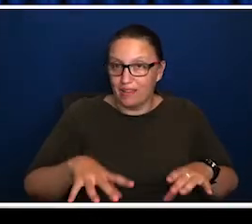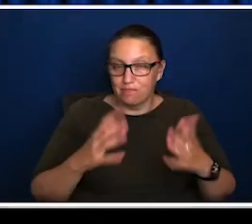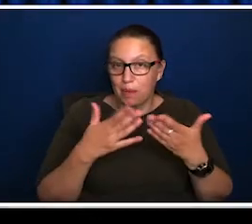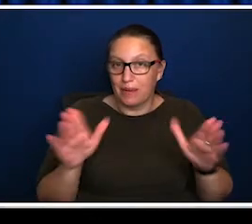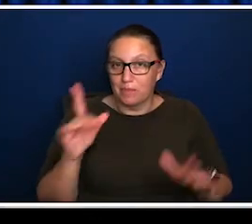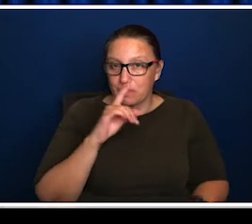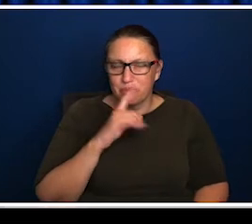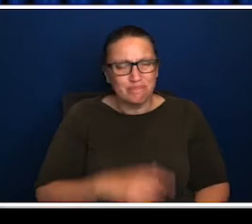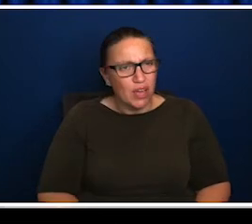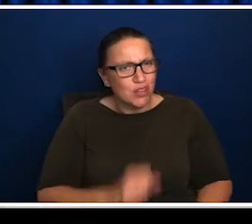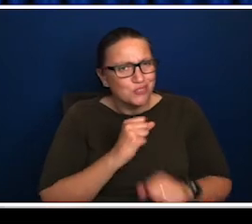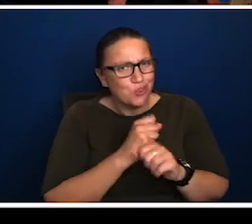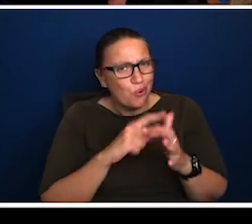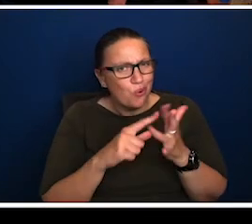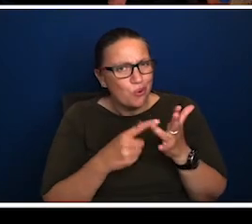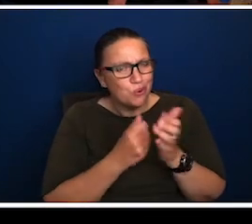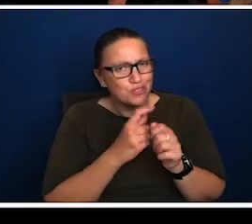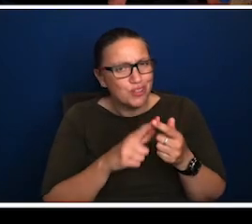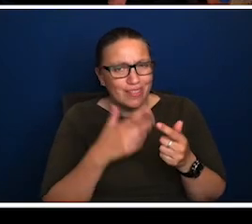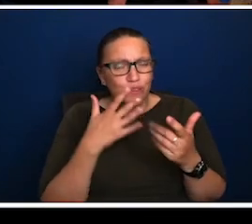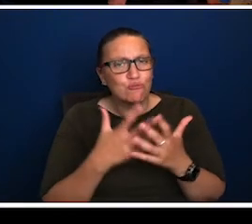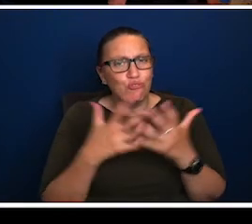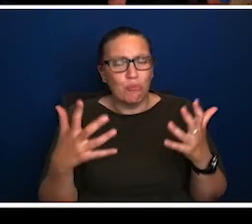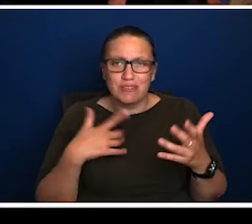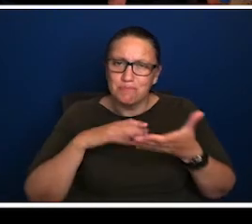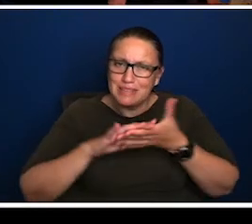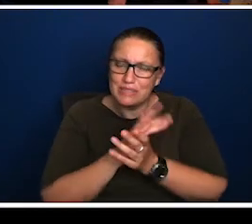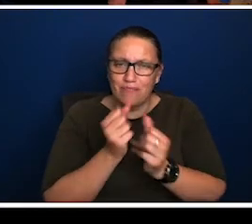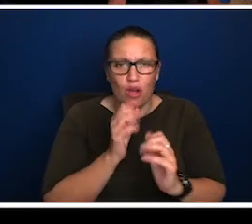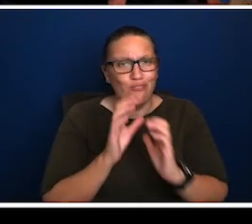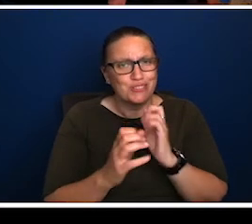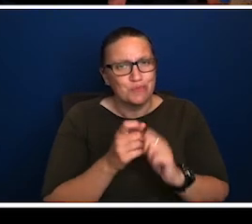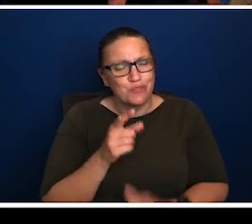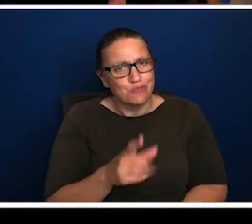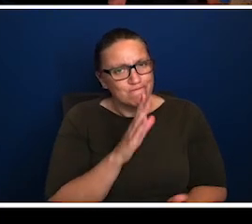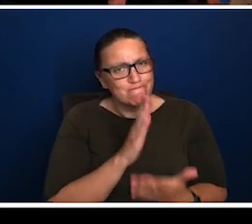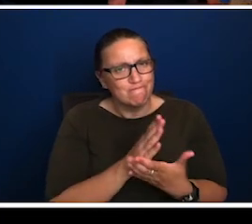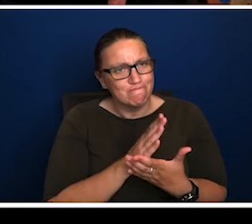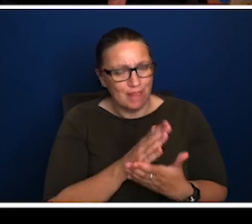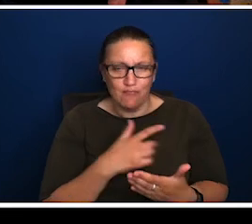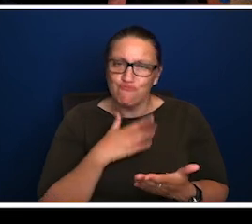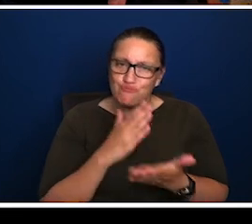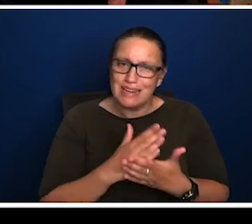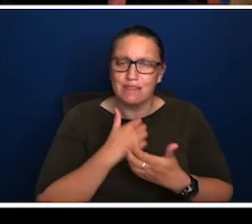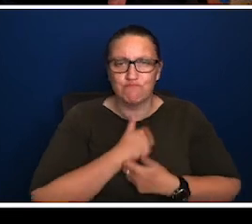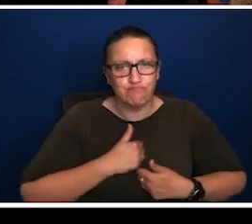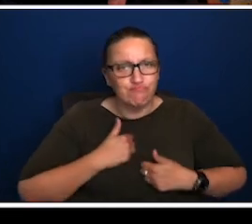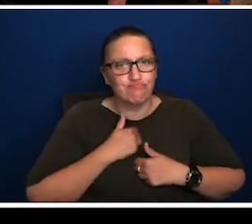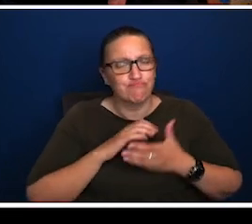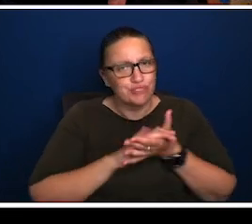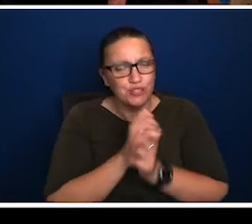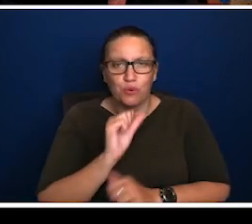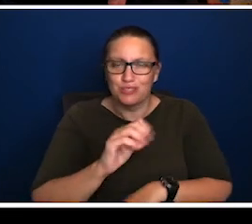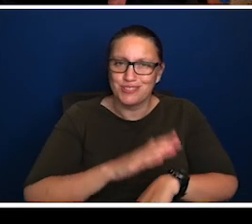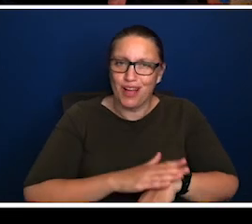George, thank you so much. It has been such a pleasure to have this conversation with you, and I really appreciate your